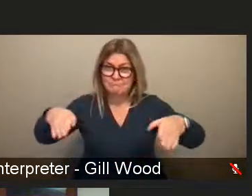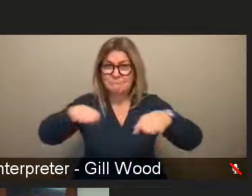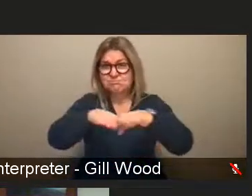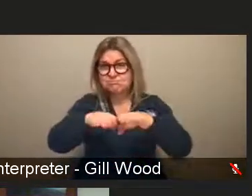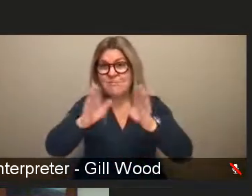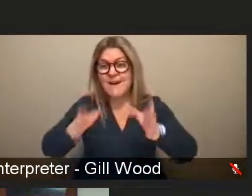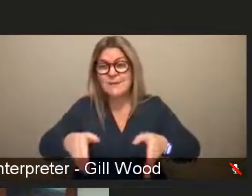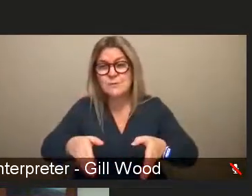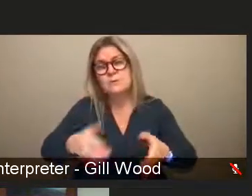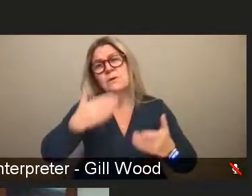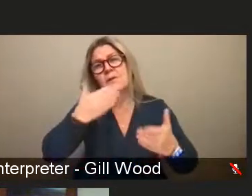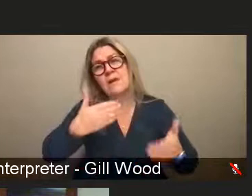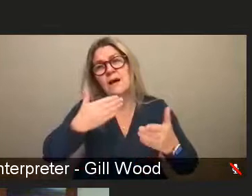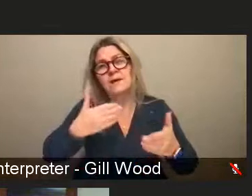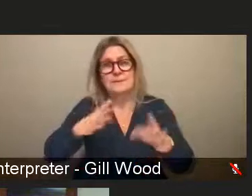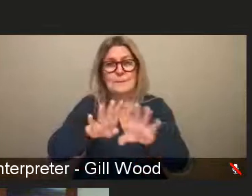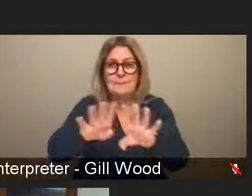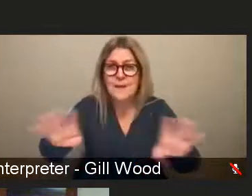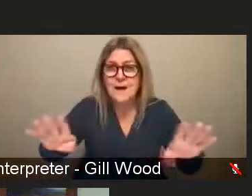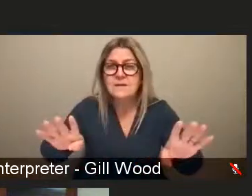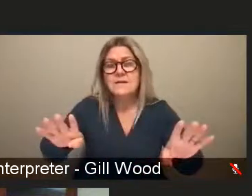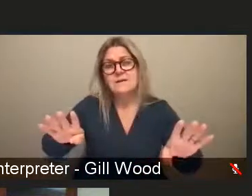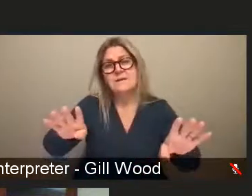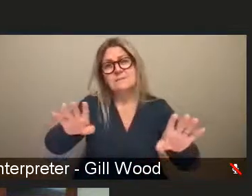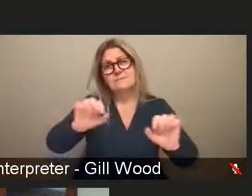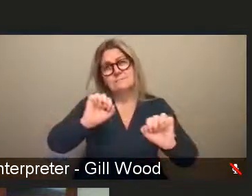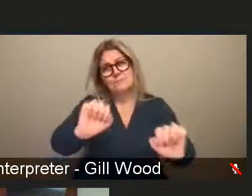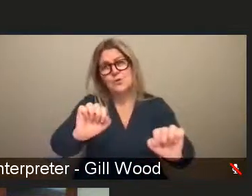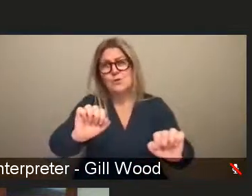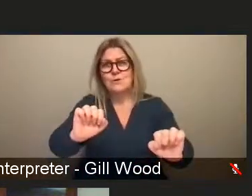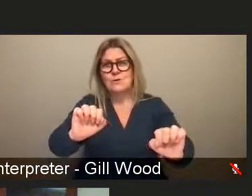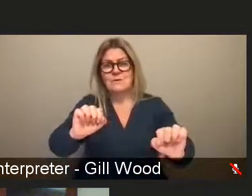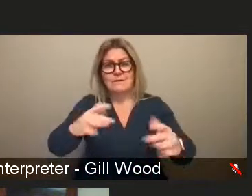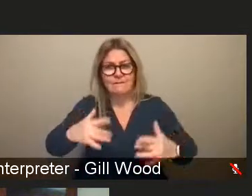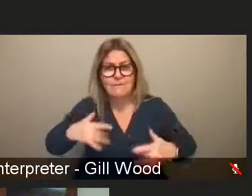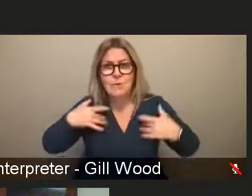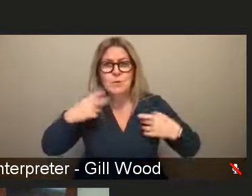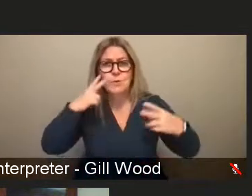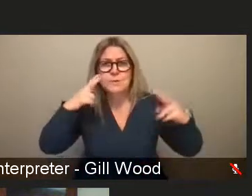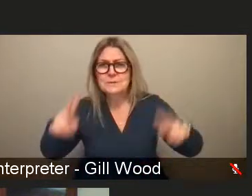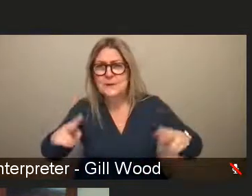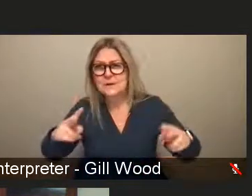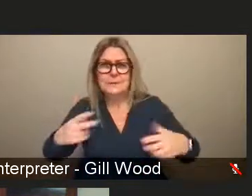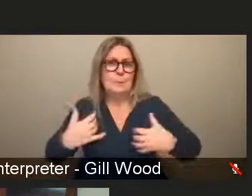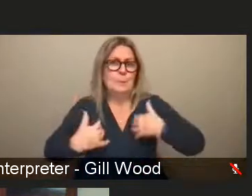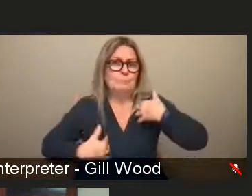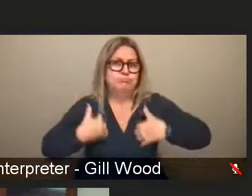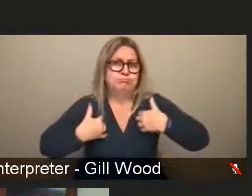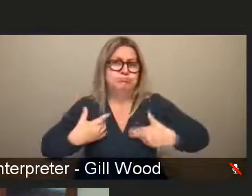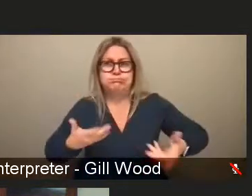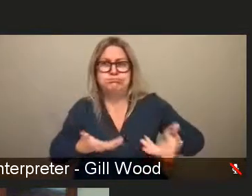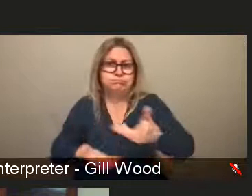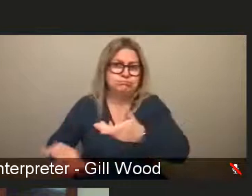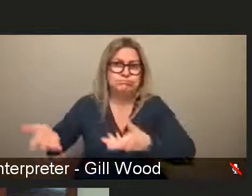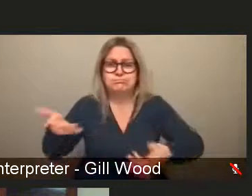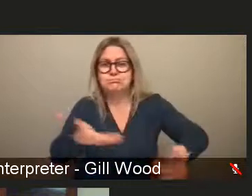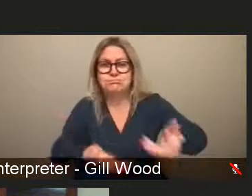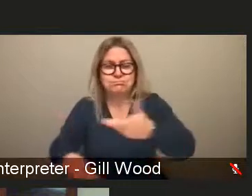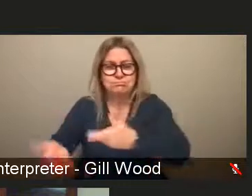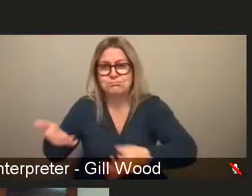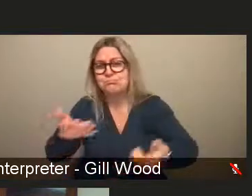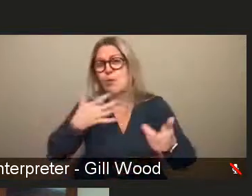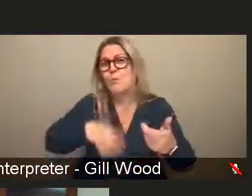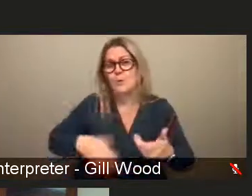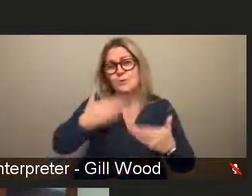i'd like to thank the the panelists for um they're really um oh super interesting and informed answers and i'd like to thank